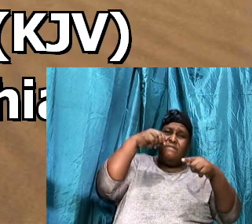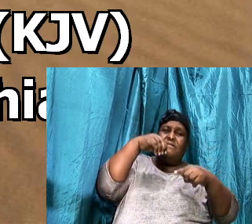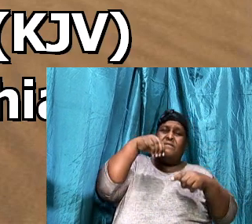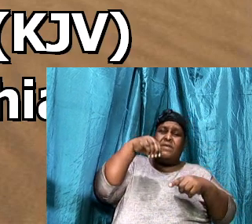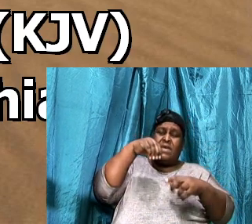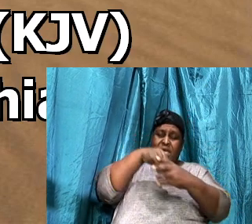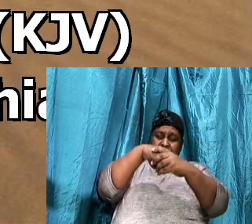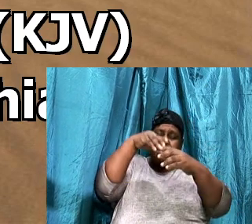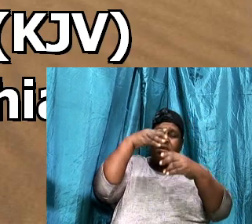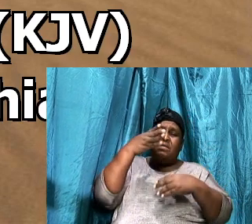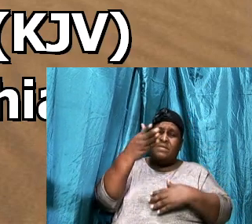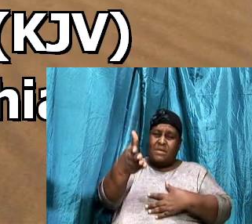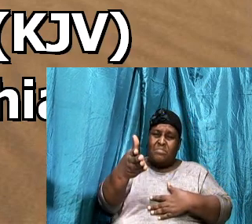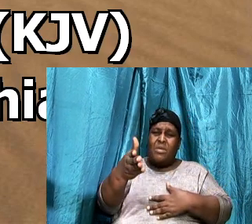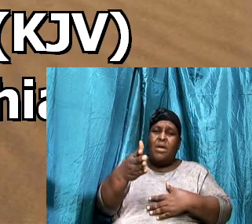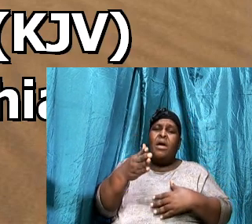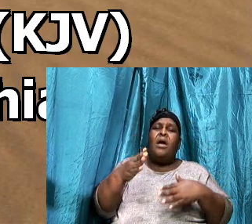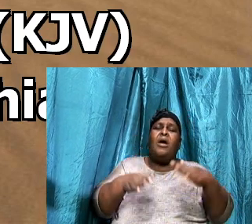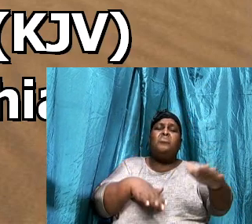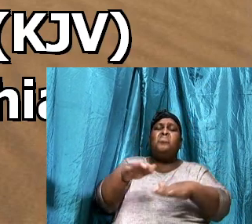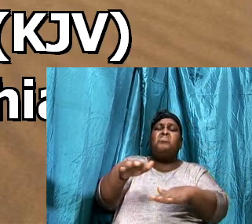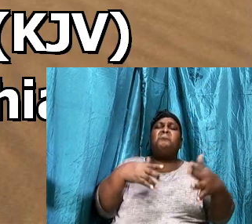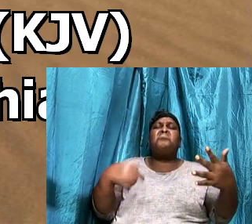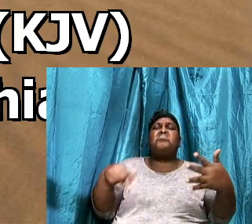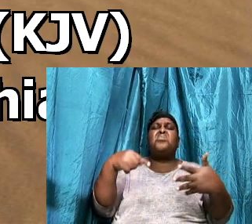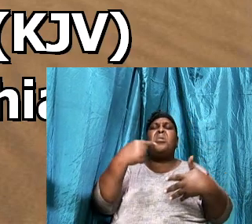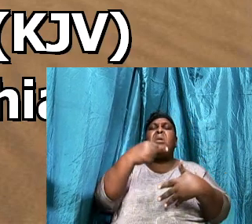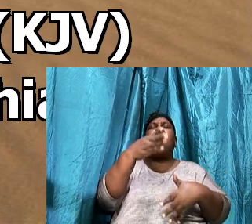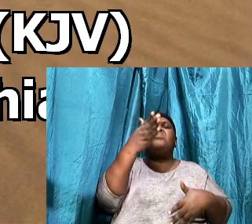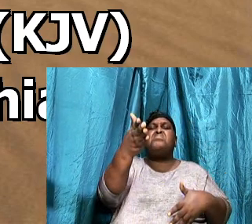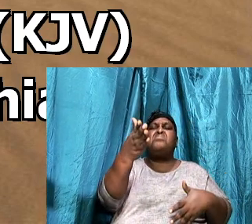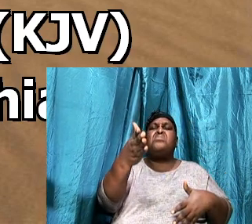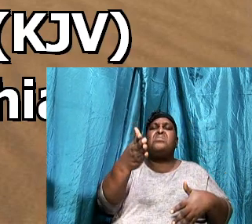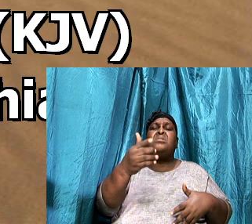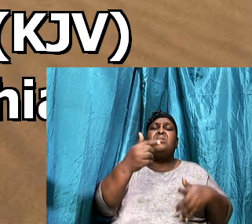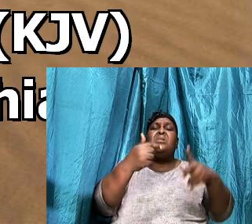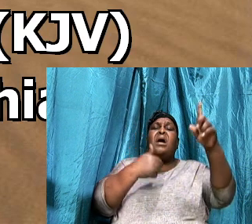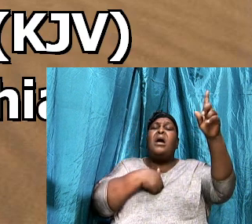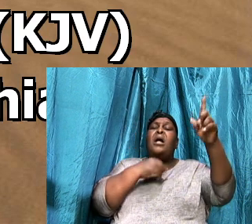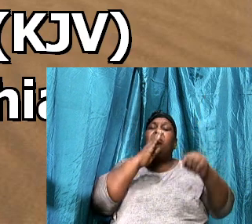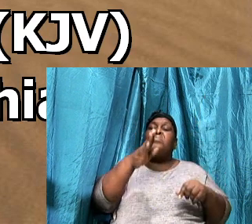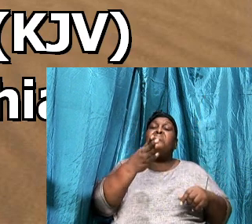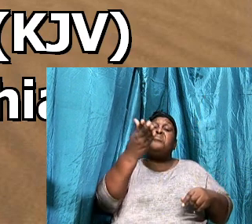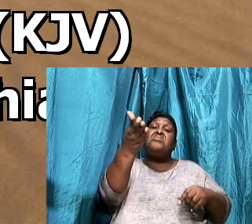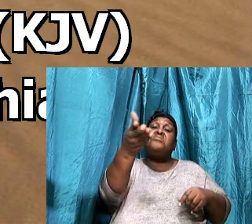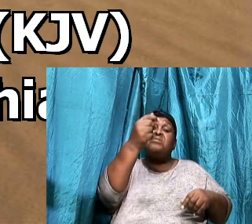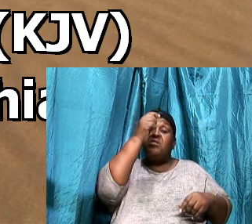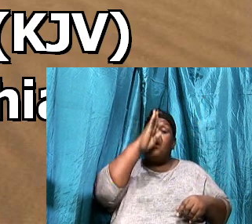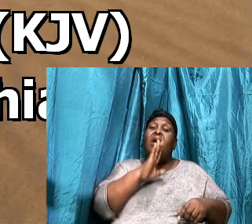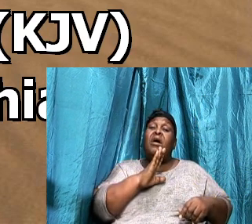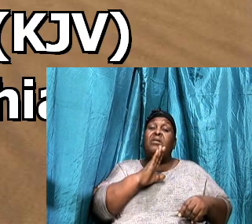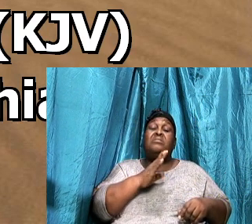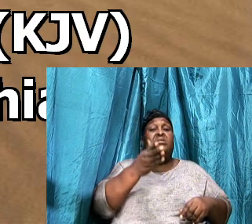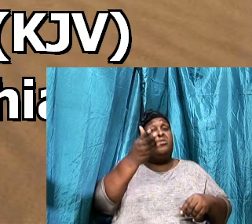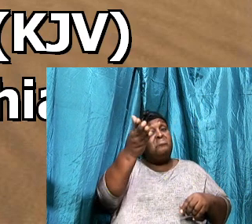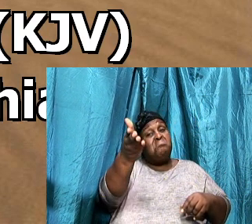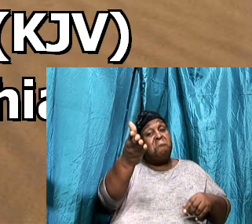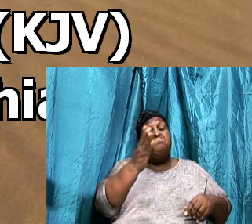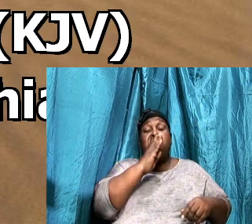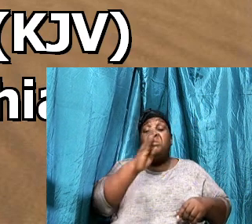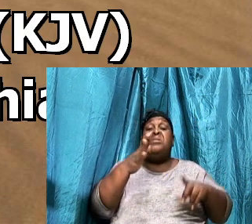And walk among them, I will be their God, And they shall be my people,